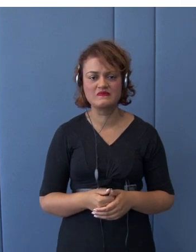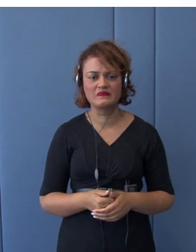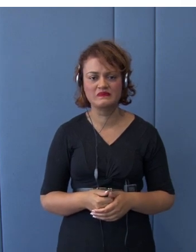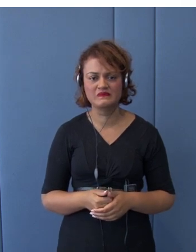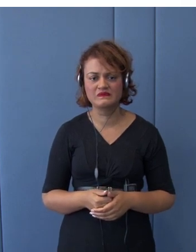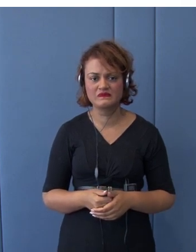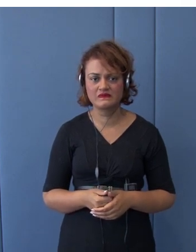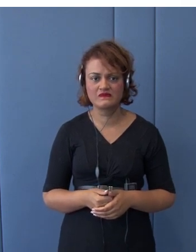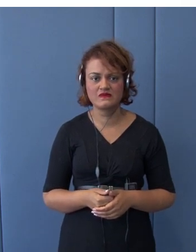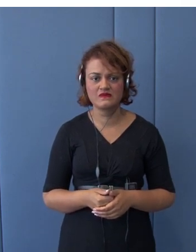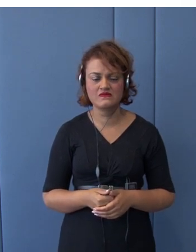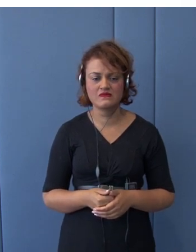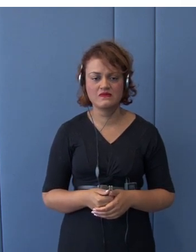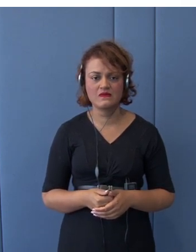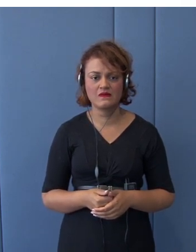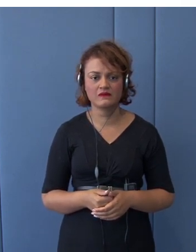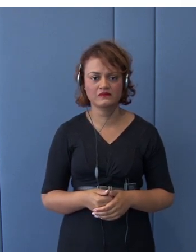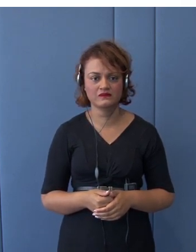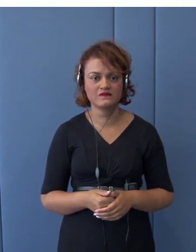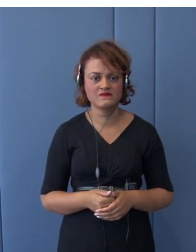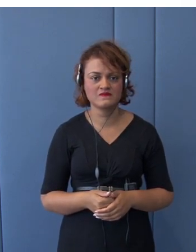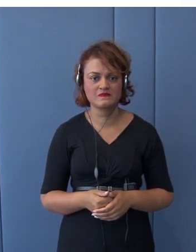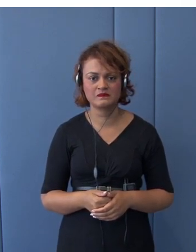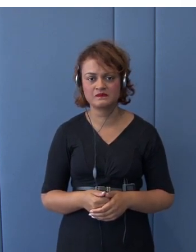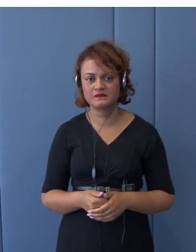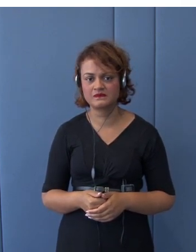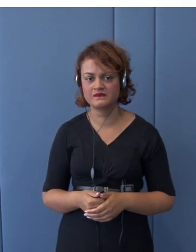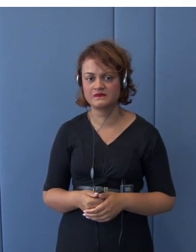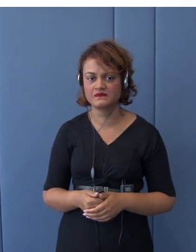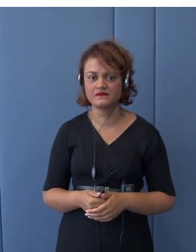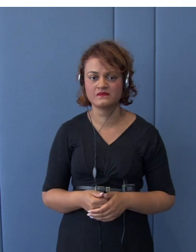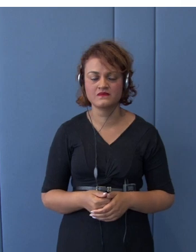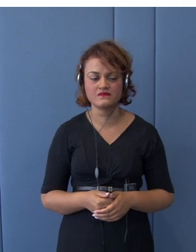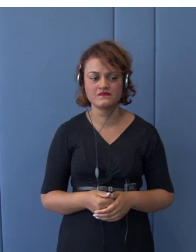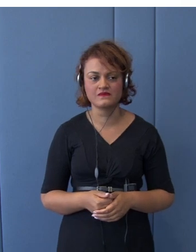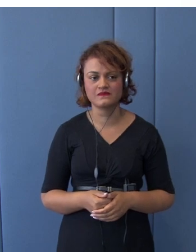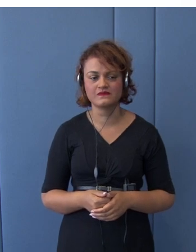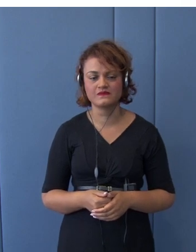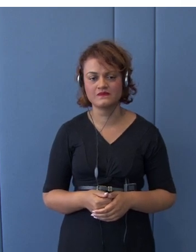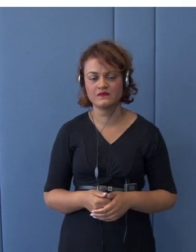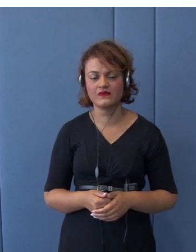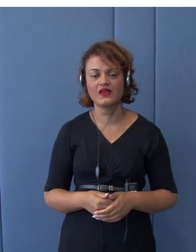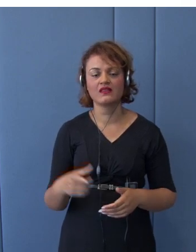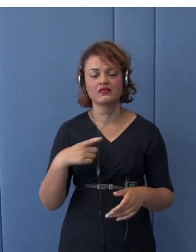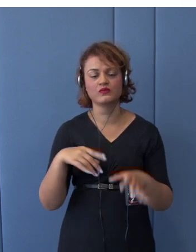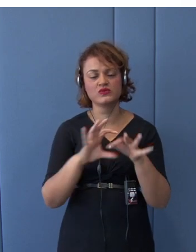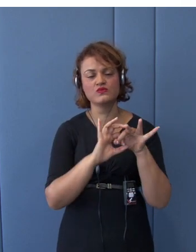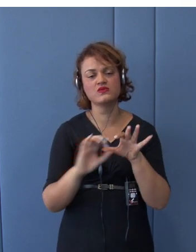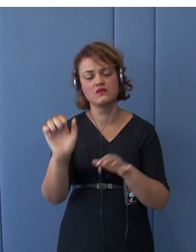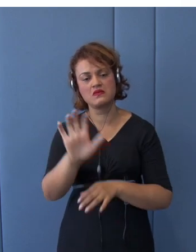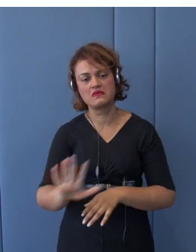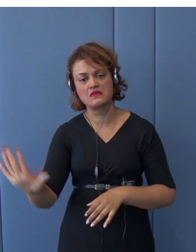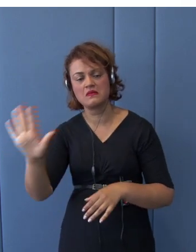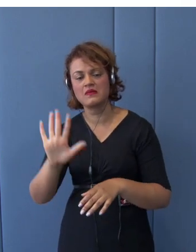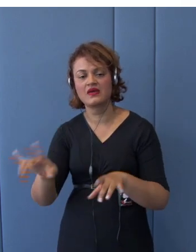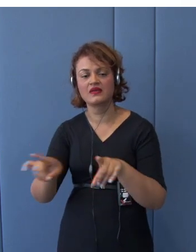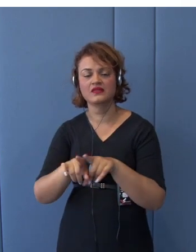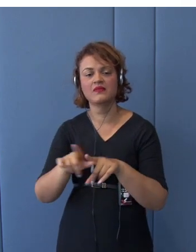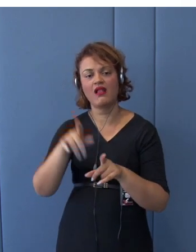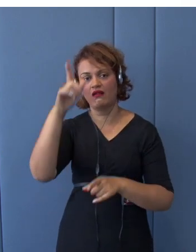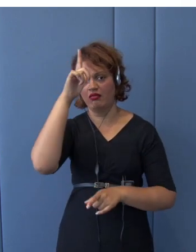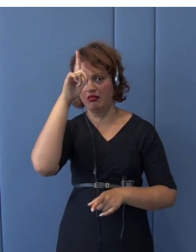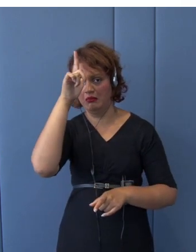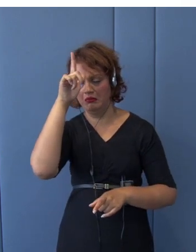States, that is, European Union, and notably, Germany. And a person like Mr. Navarro